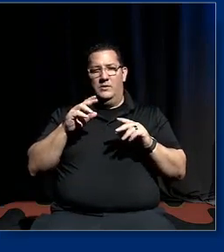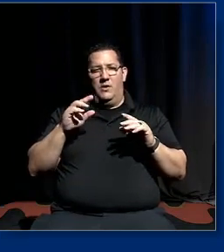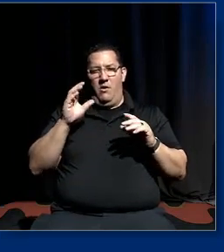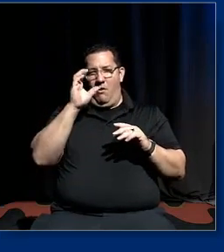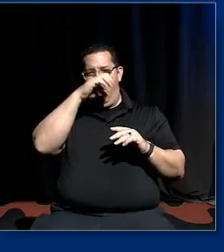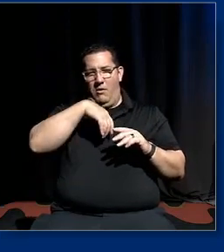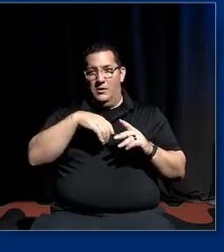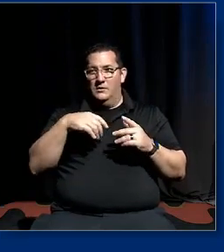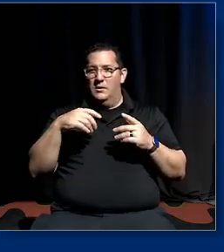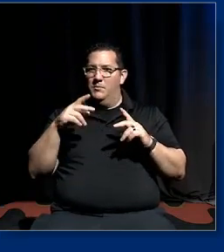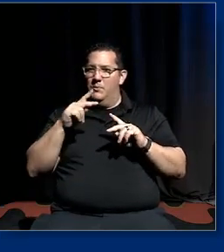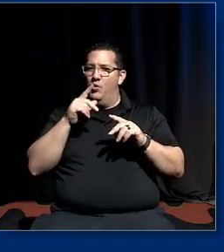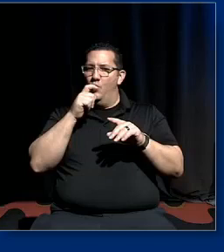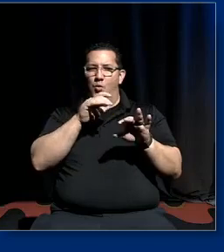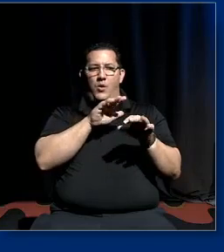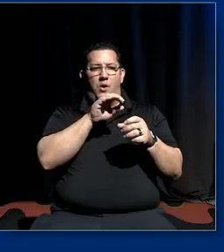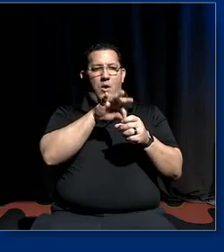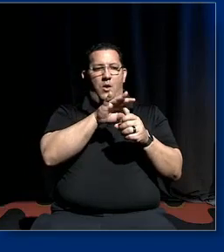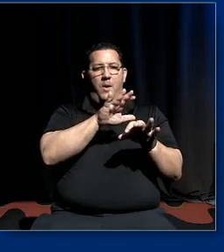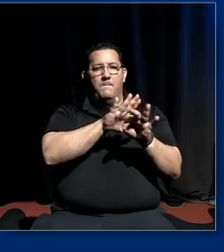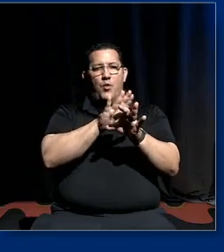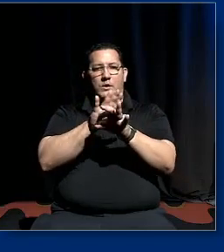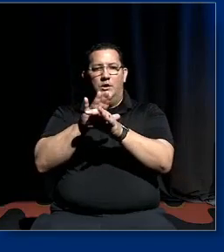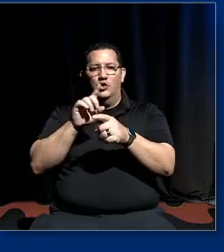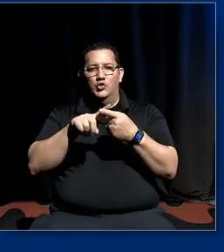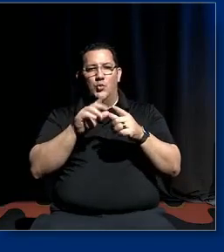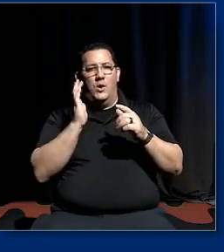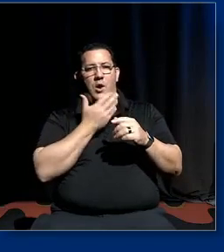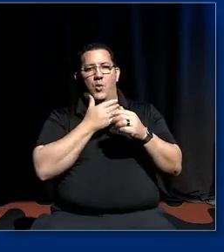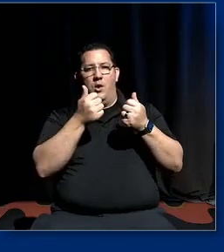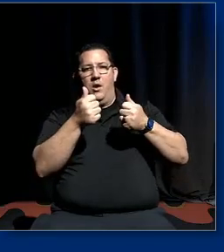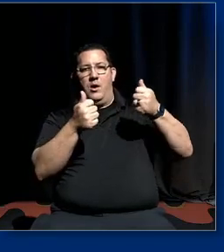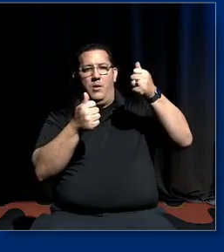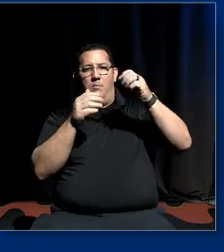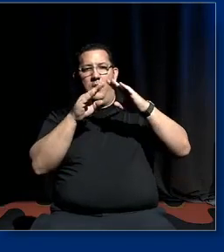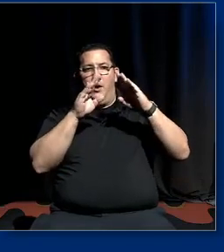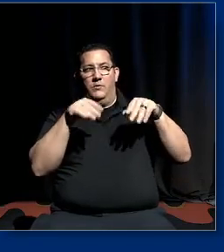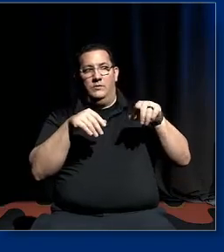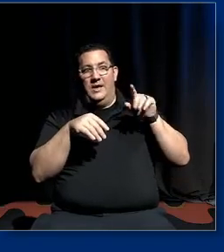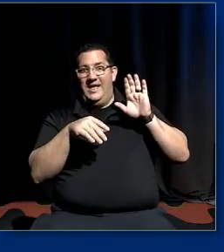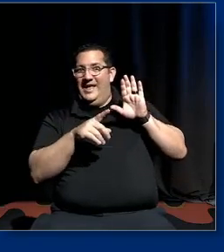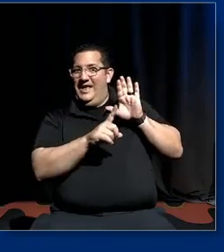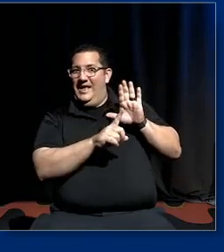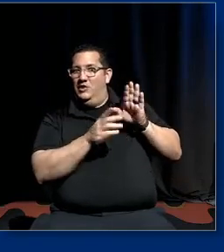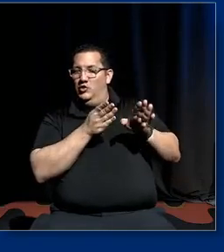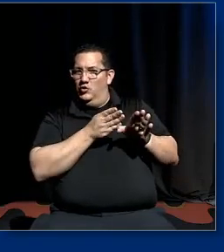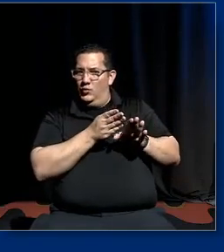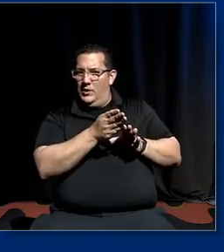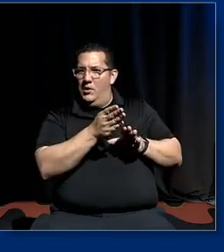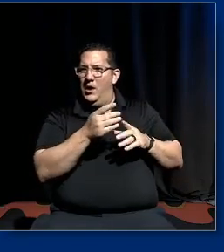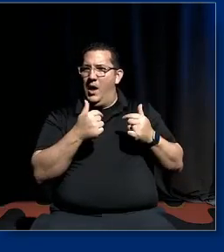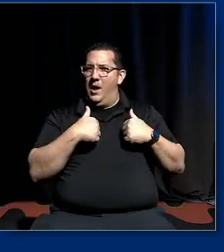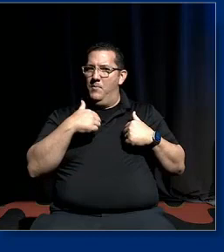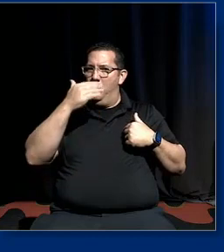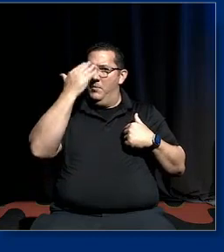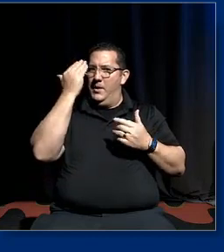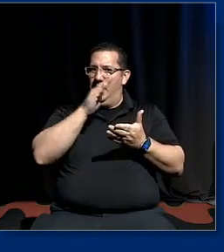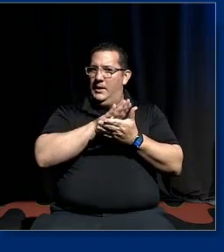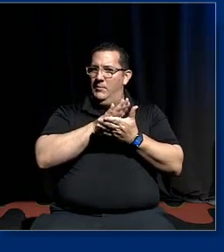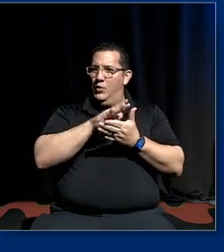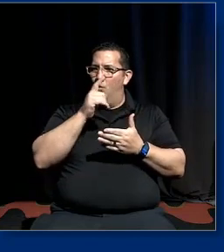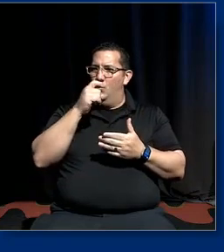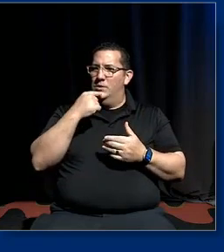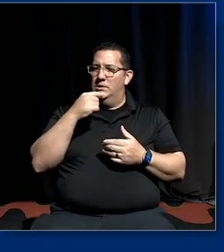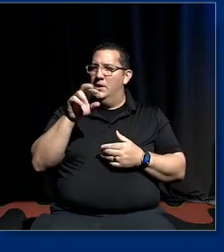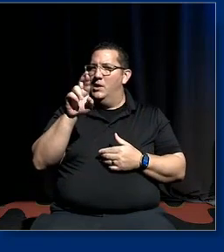house as a political appointment and so the guy that's made his career by being the black academic who says